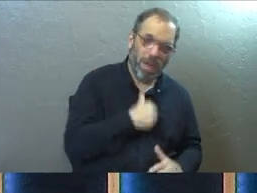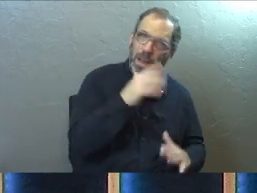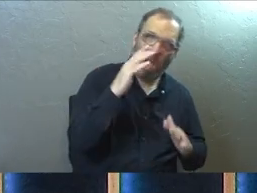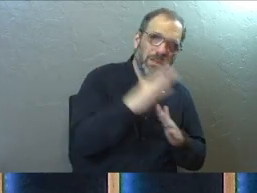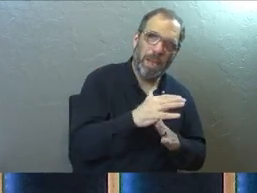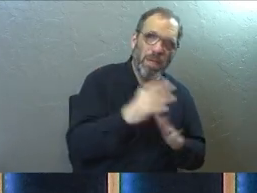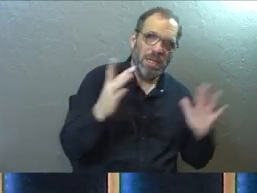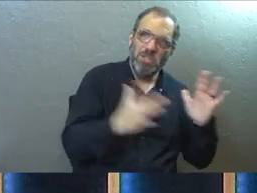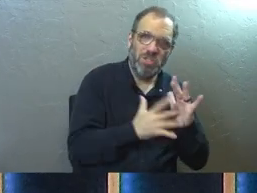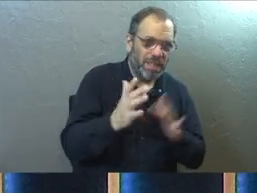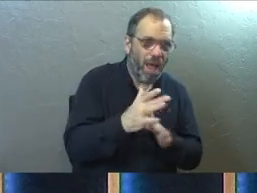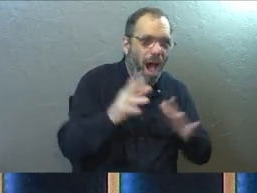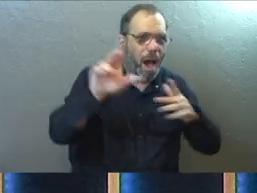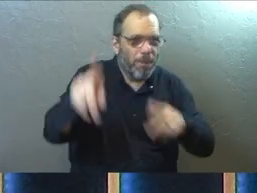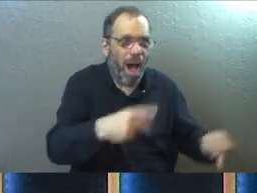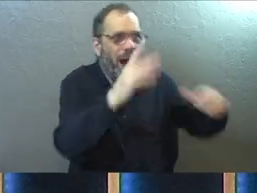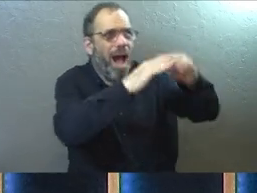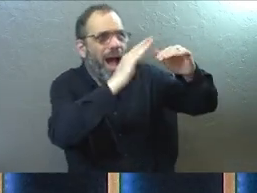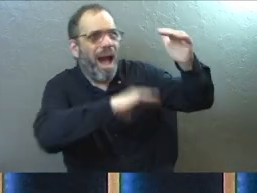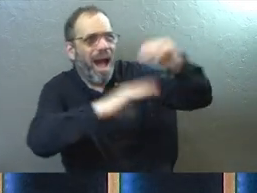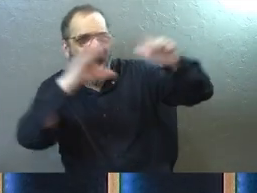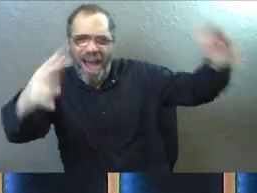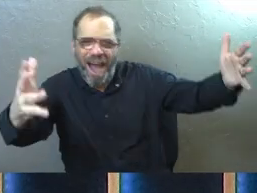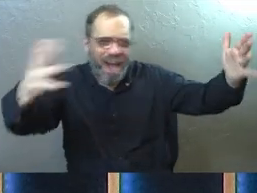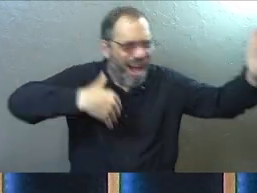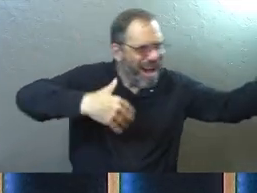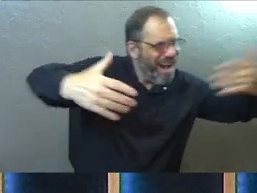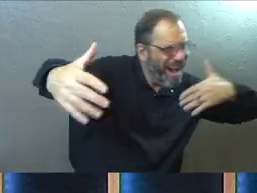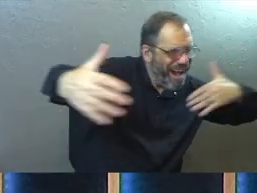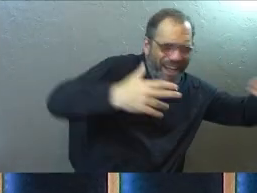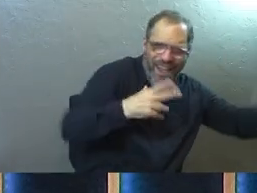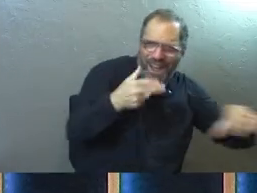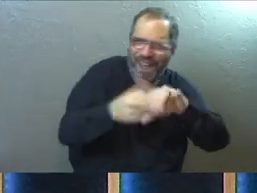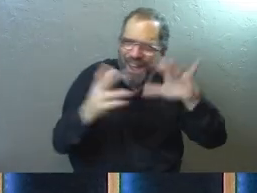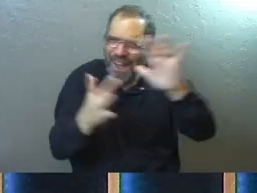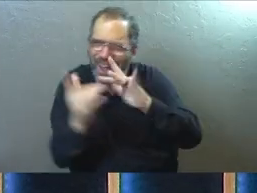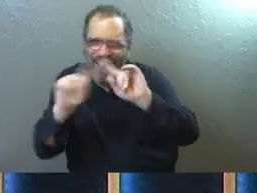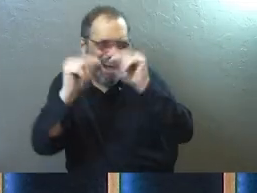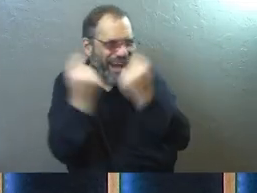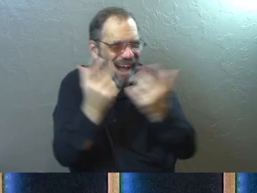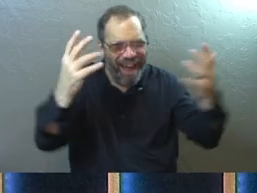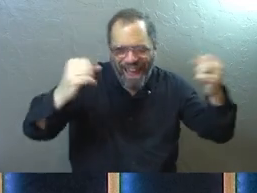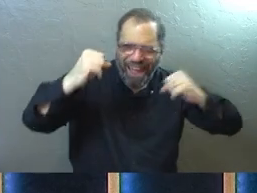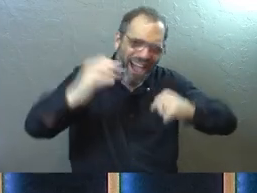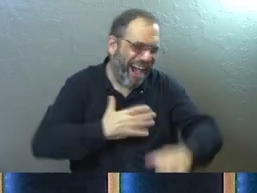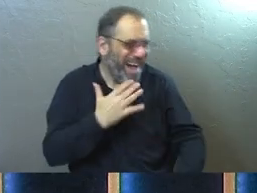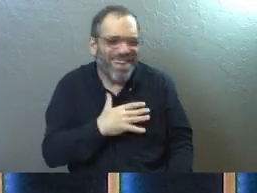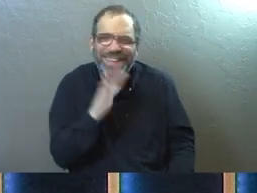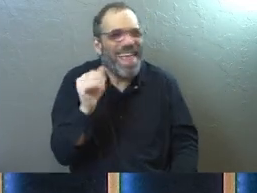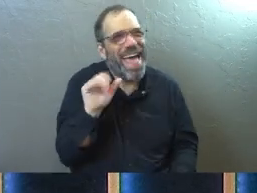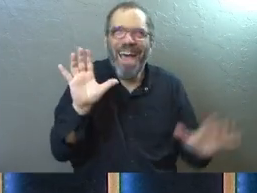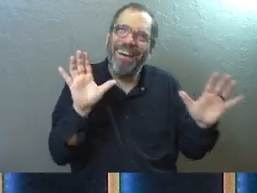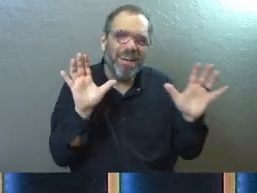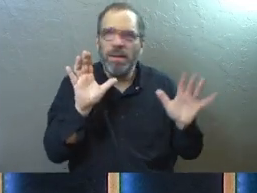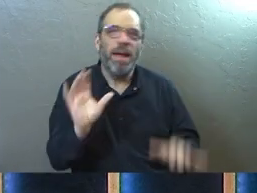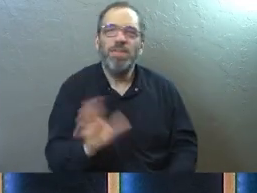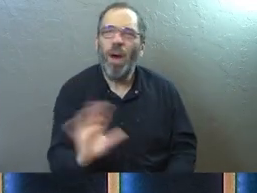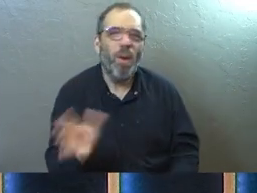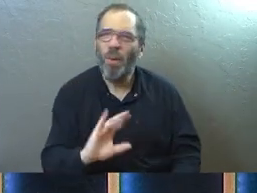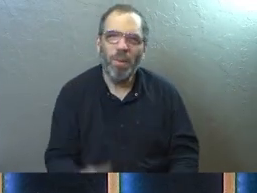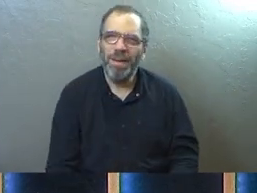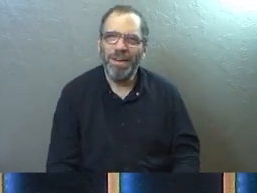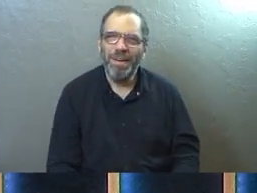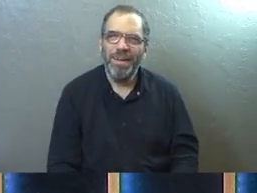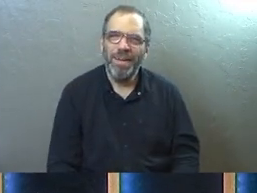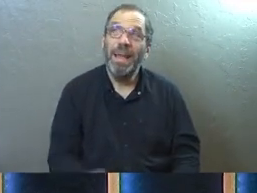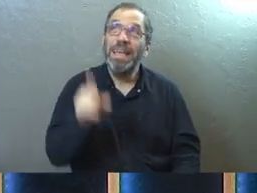Like Jesus didn't throw a party in heaven because, oh, look at them. They joined the Jesus team. We're so glad. It's not like